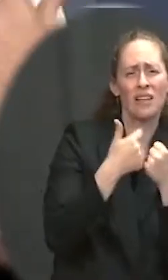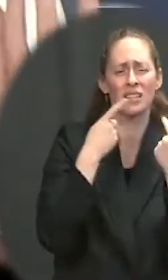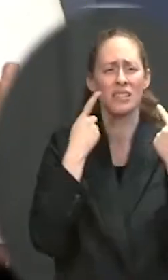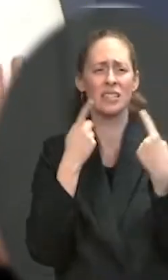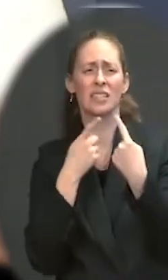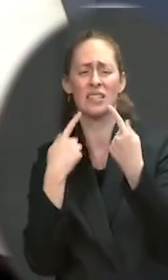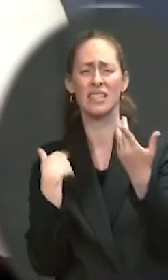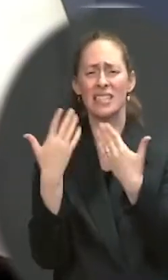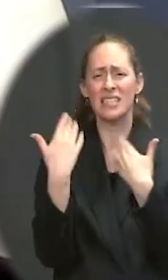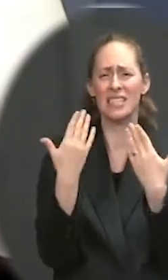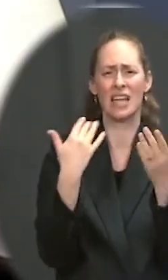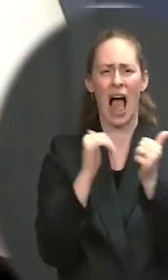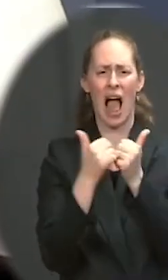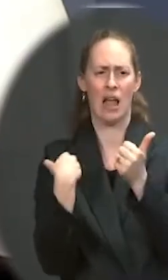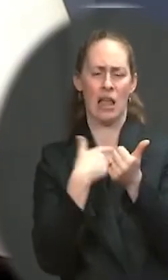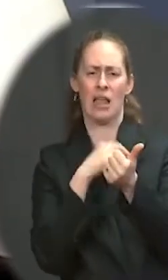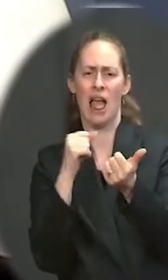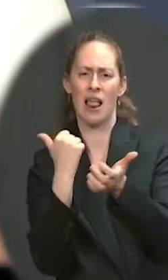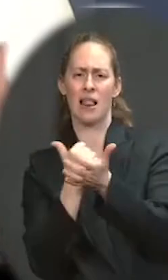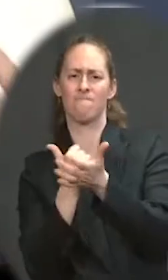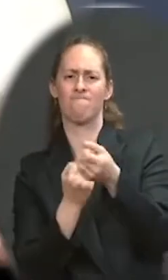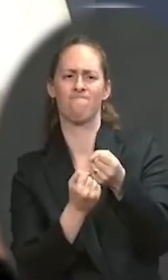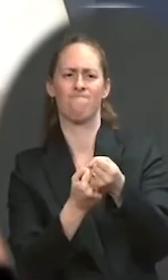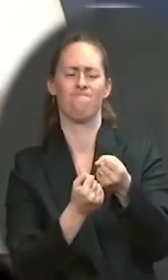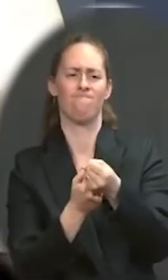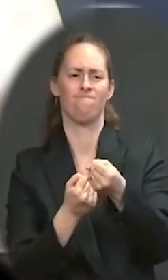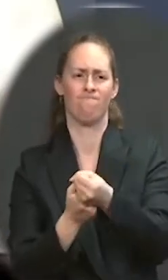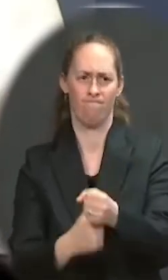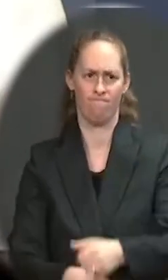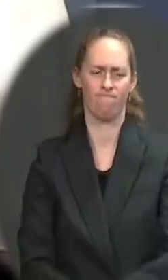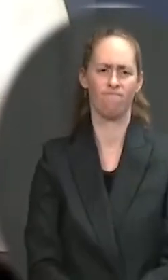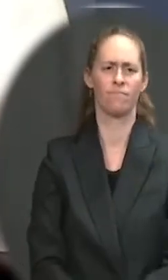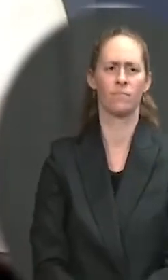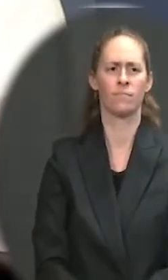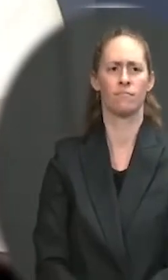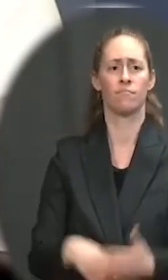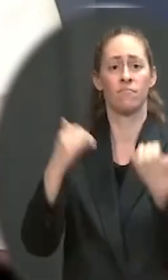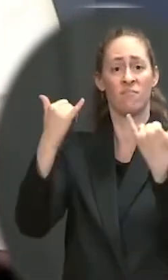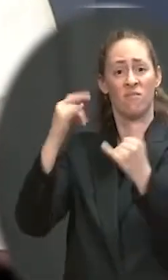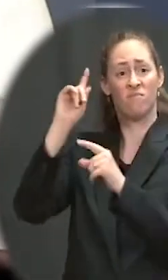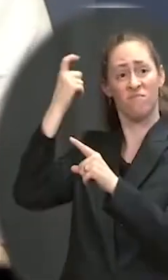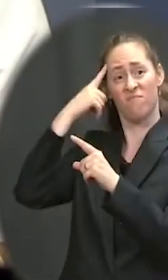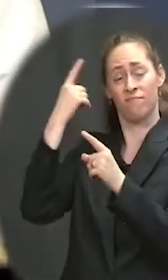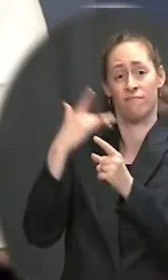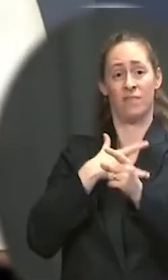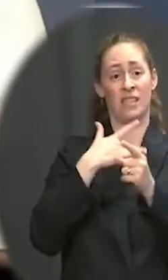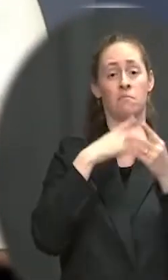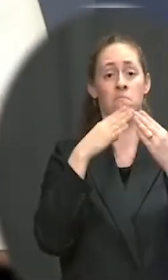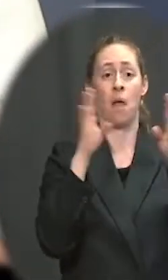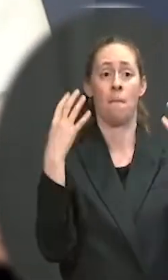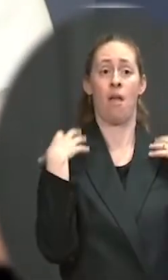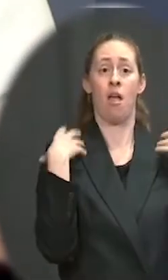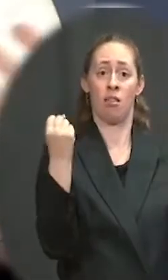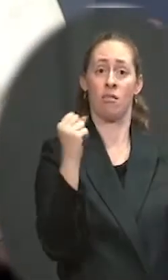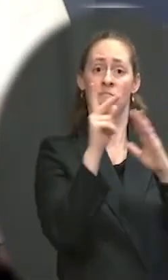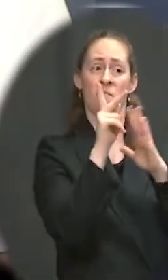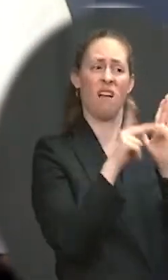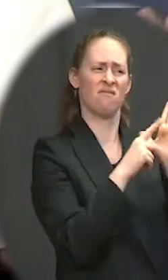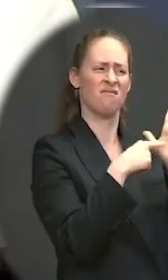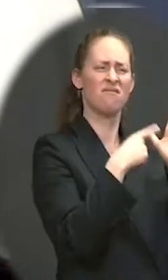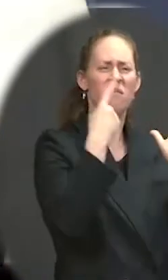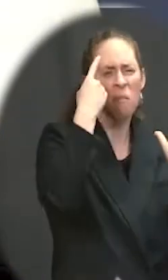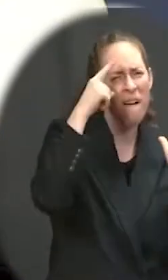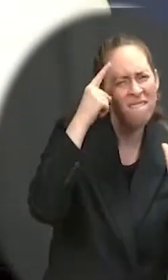Our position from the federal government continues to be that the public health guidelines are in place to keep people safe, not just